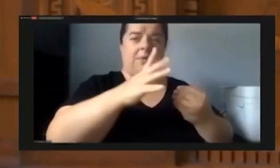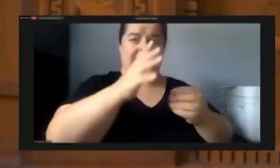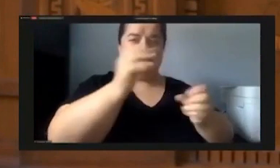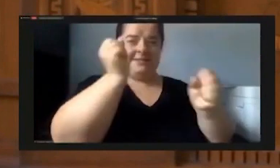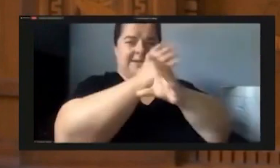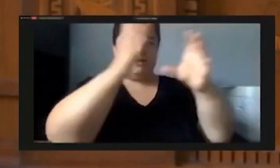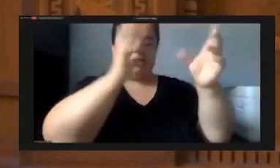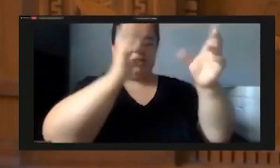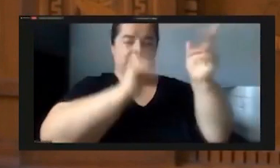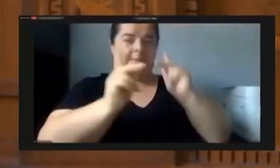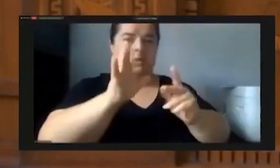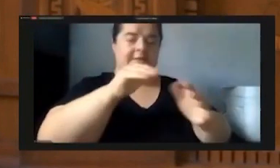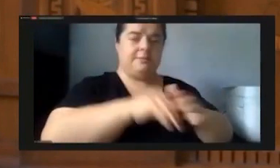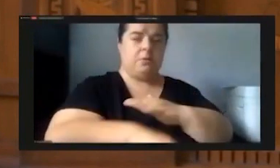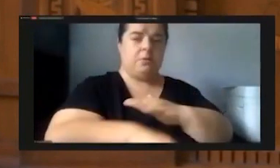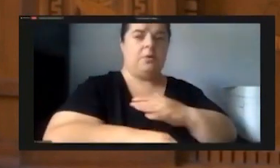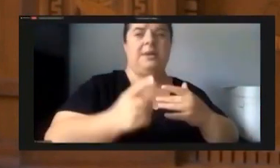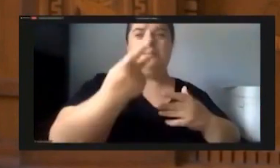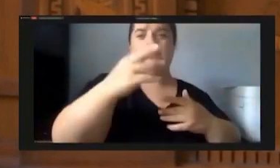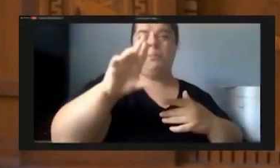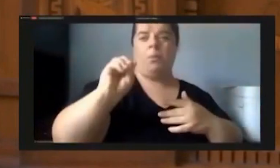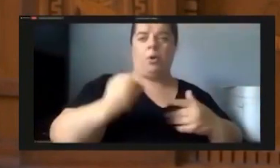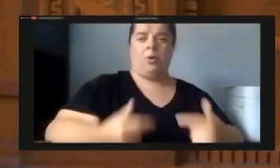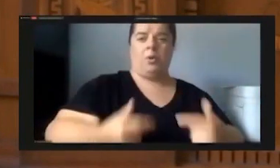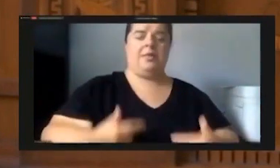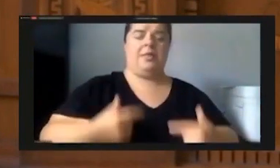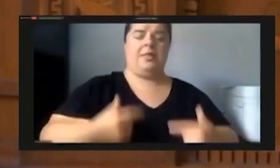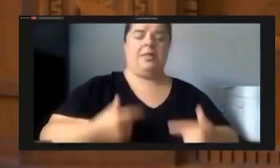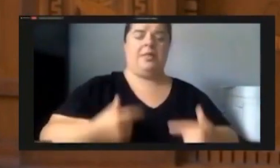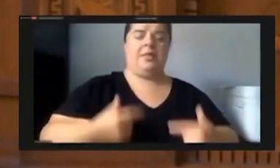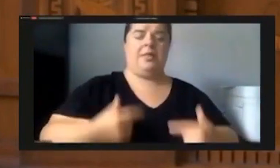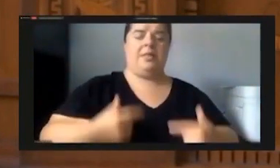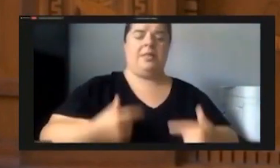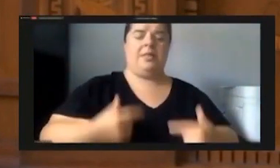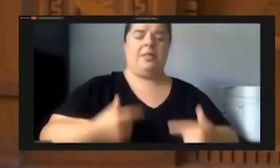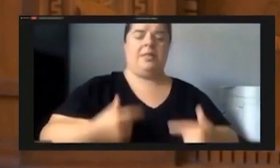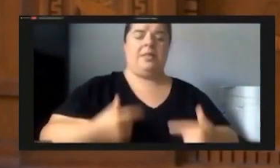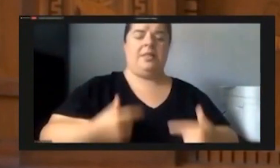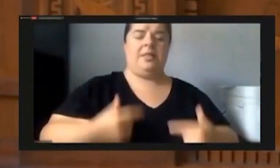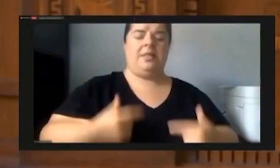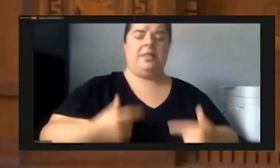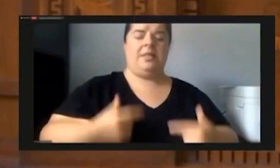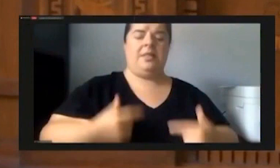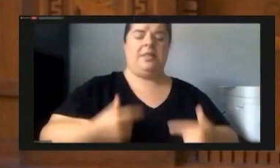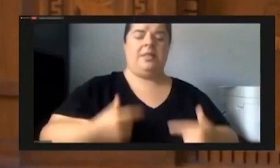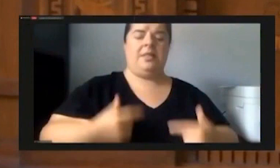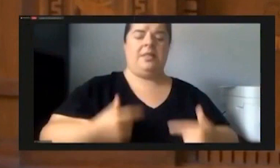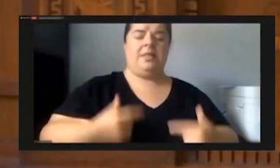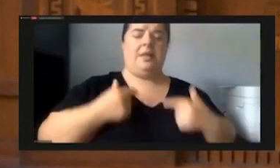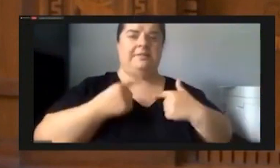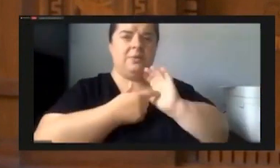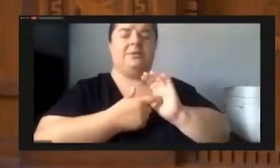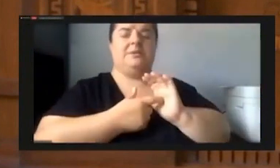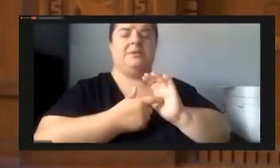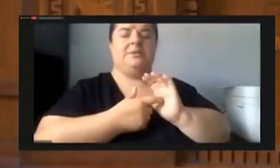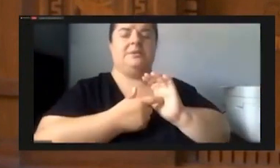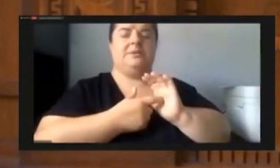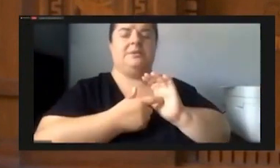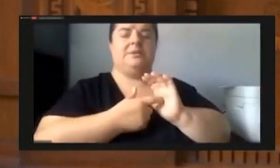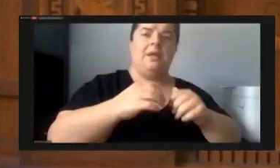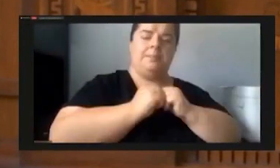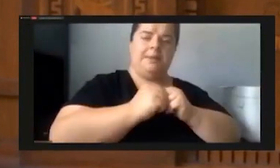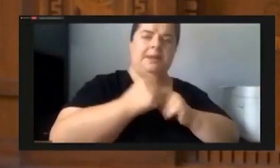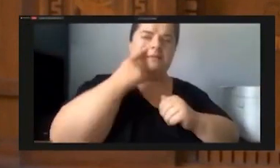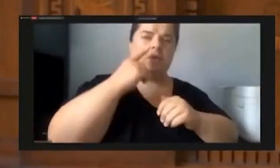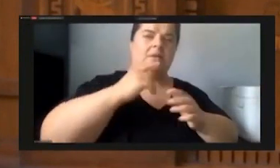God is so pro-life that He requires a reckoning for the shedding of innocent blood. And that reckoning is life for life.